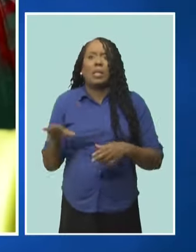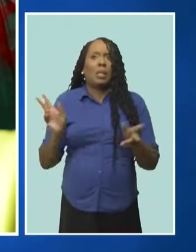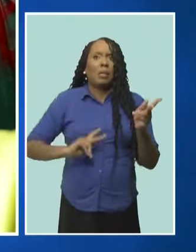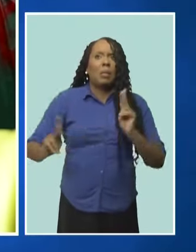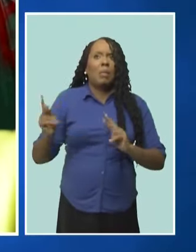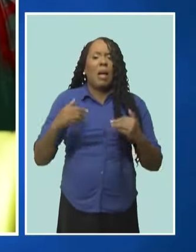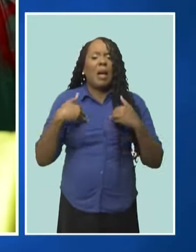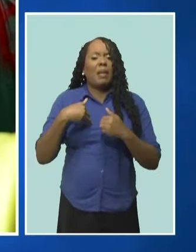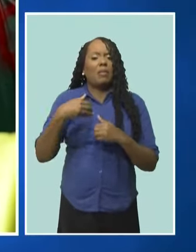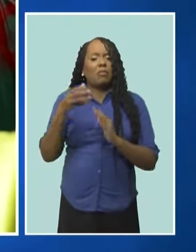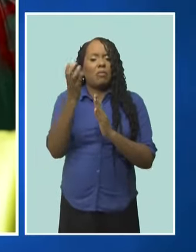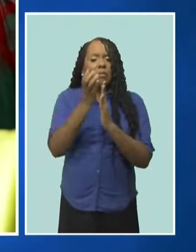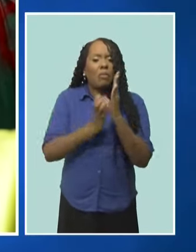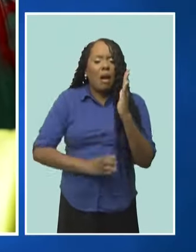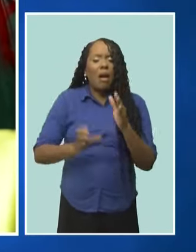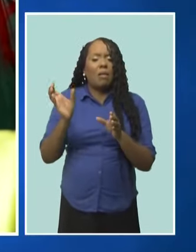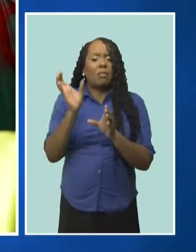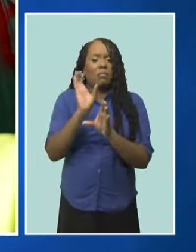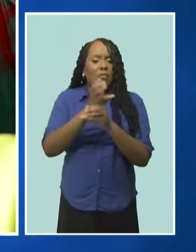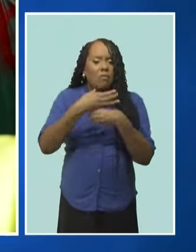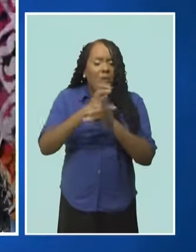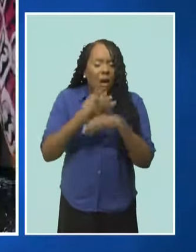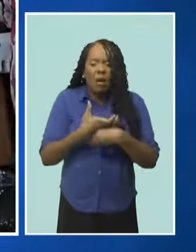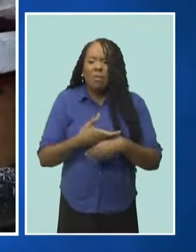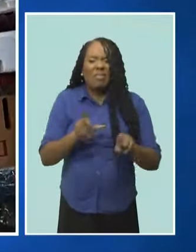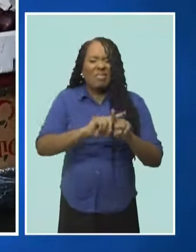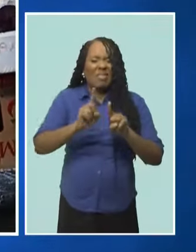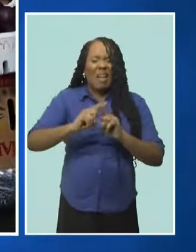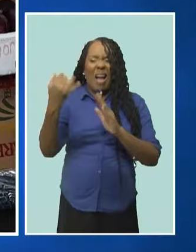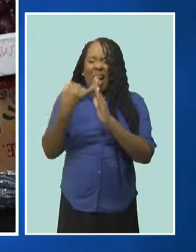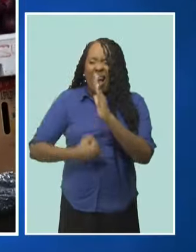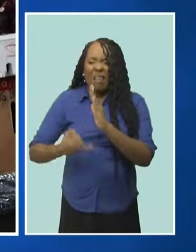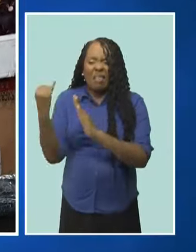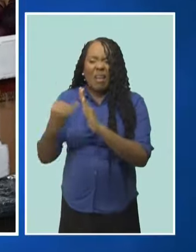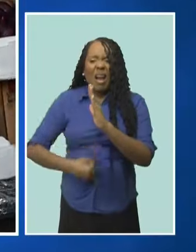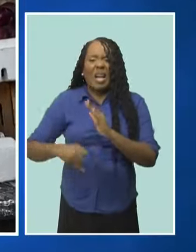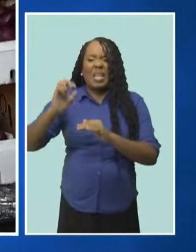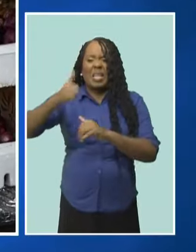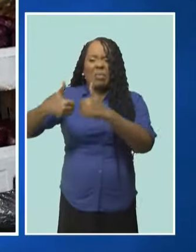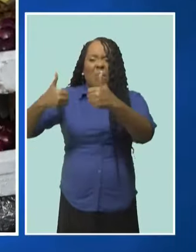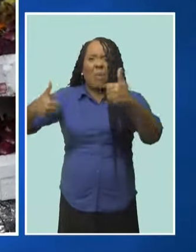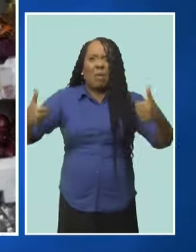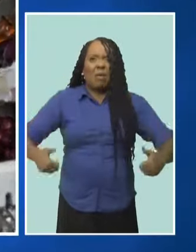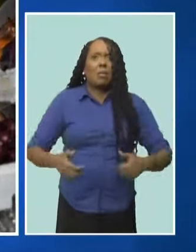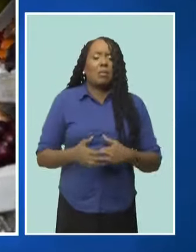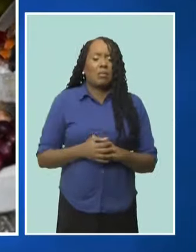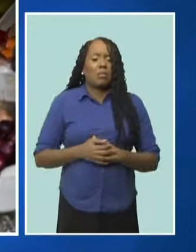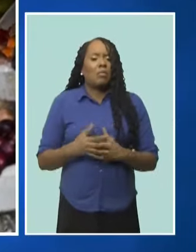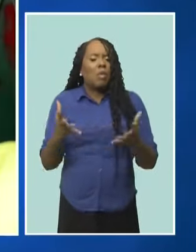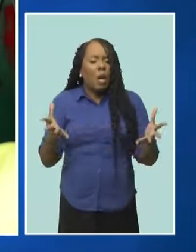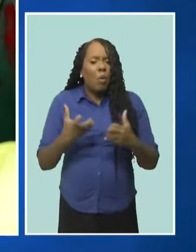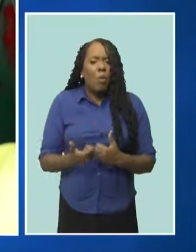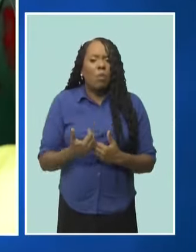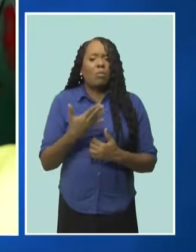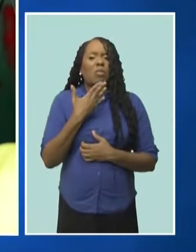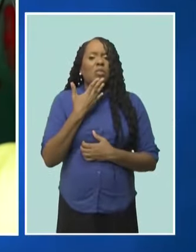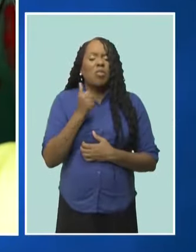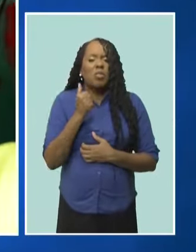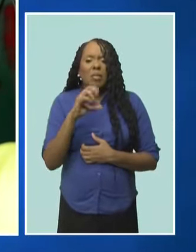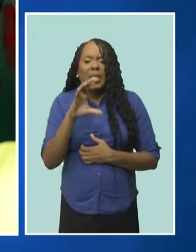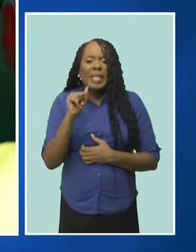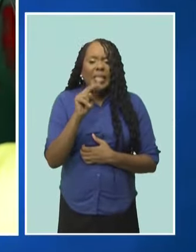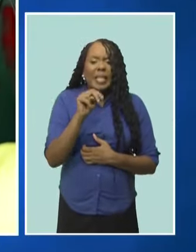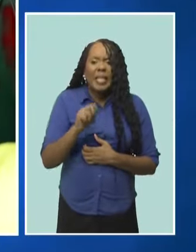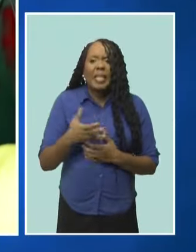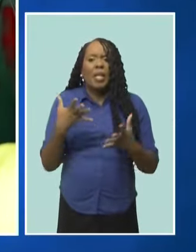a letter R and craft. These are the things that the people come to Barbados to see. They want roast breadfruit, they want sugar cane, they